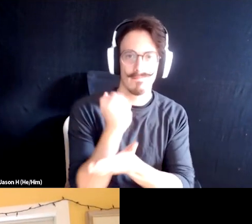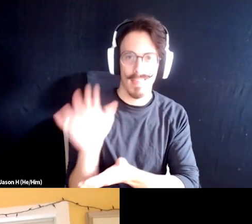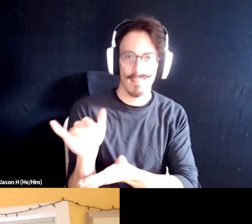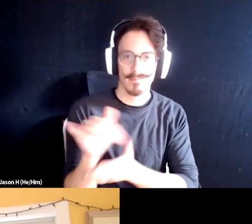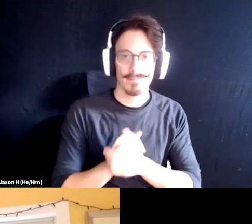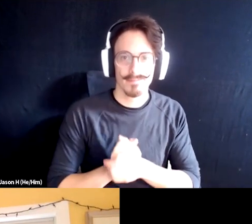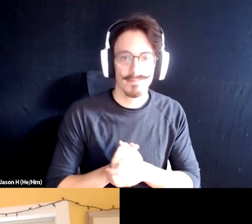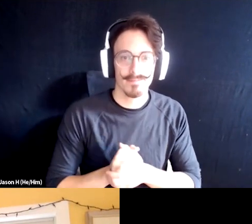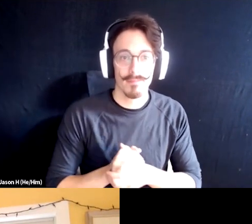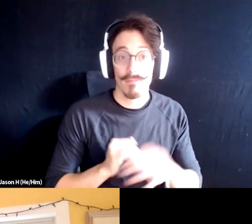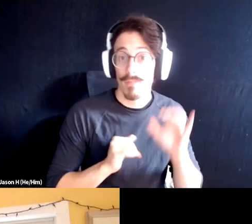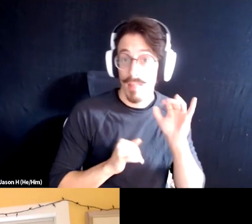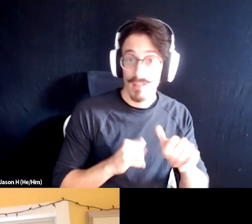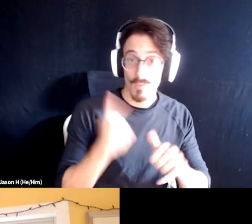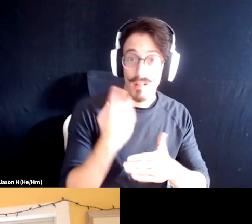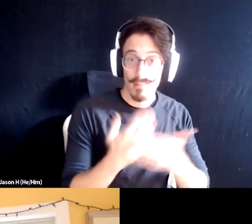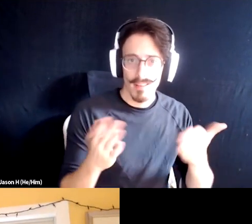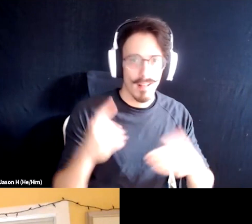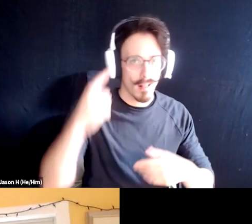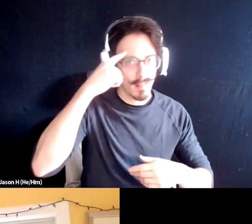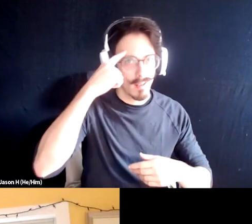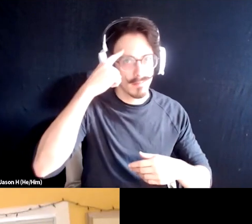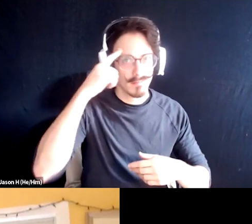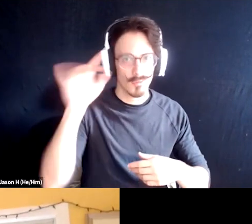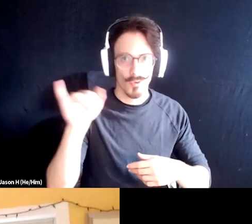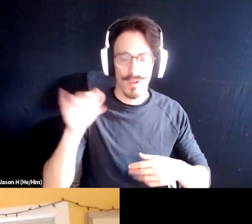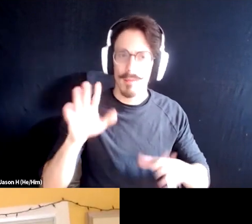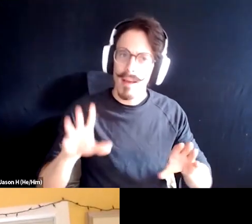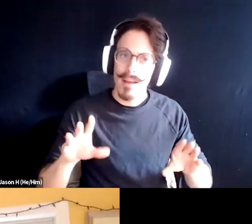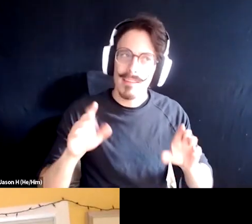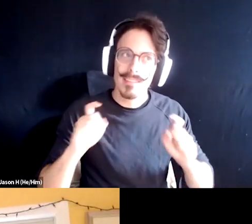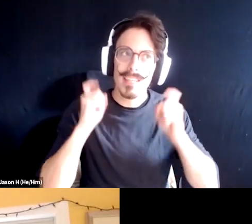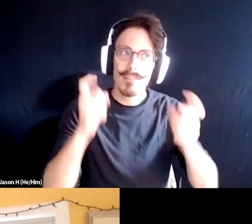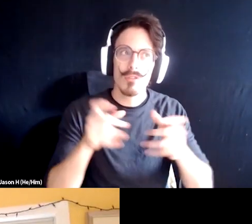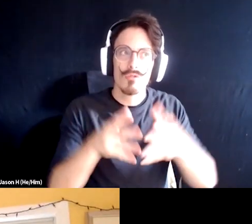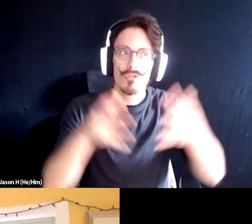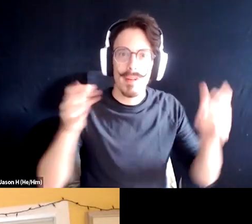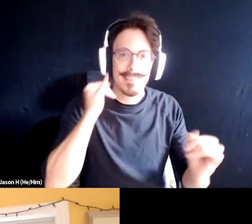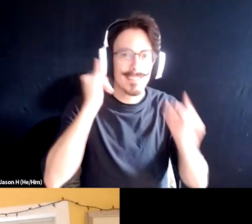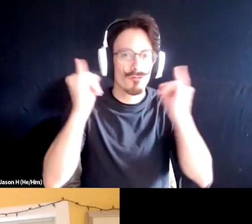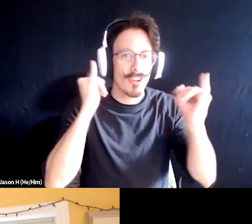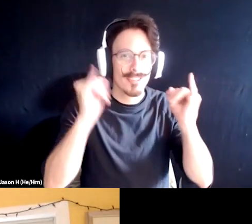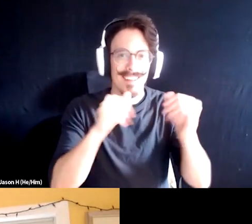So that's what one thing I thought of. Well, am I giving you too many instructions and not enough time?